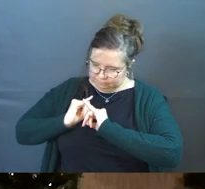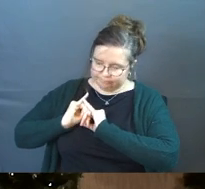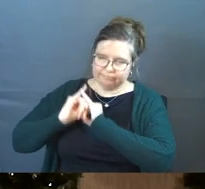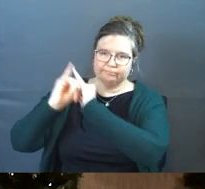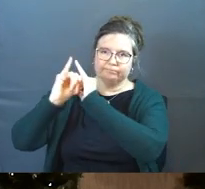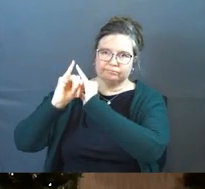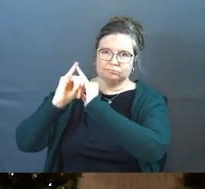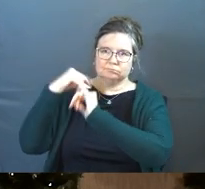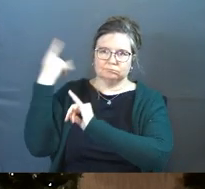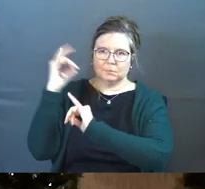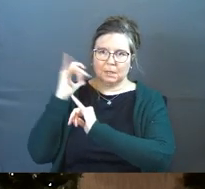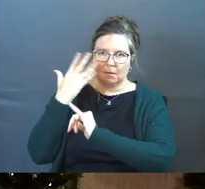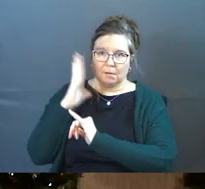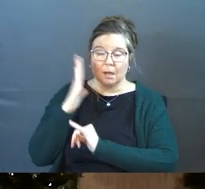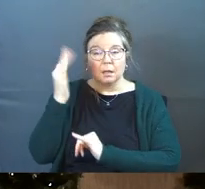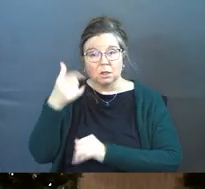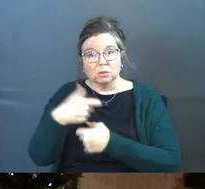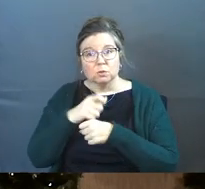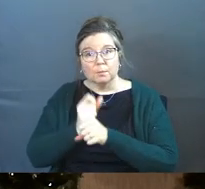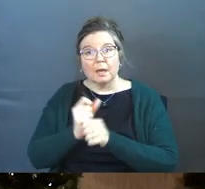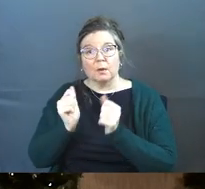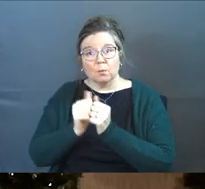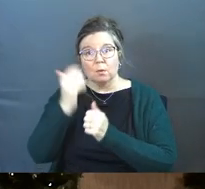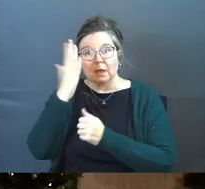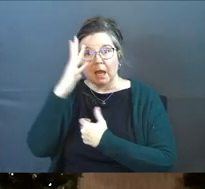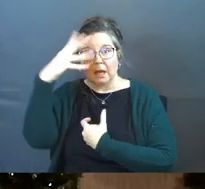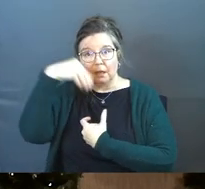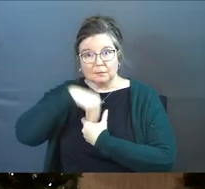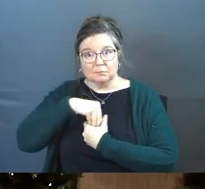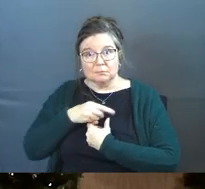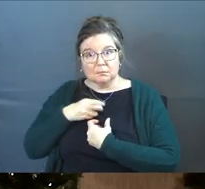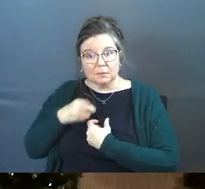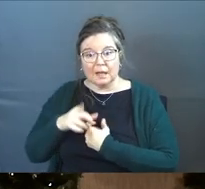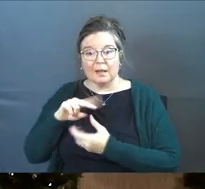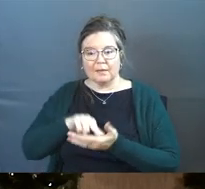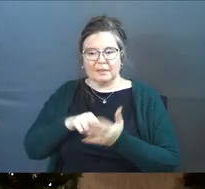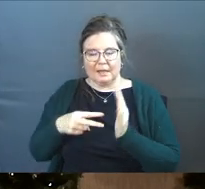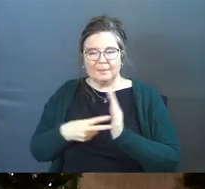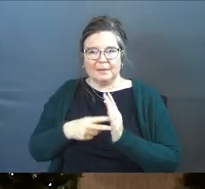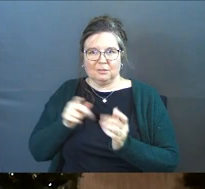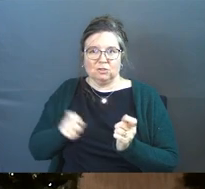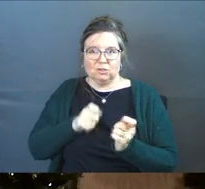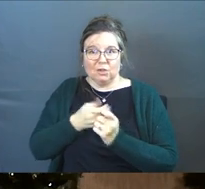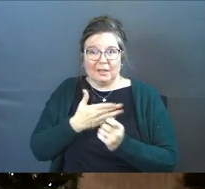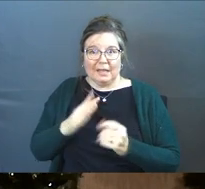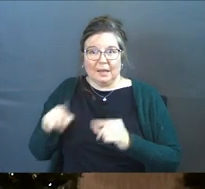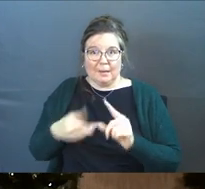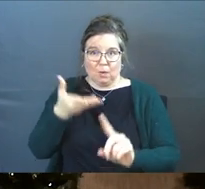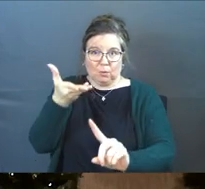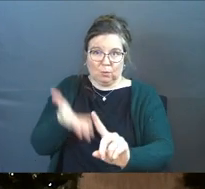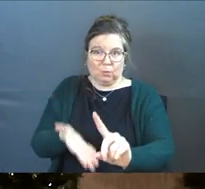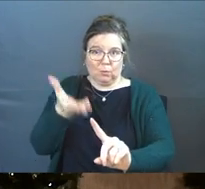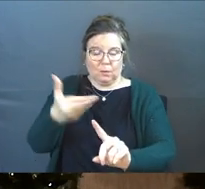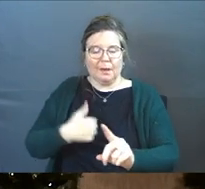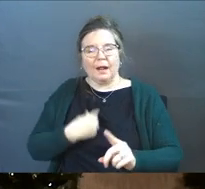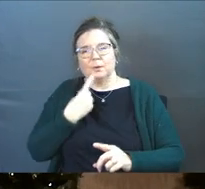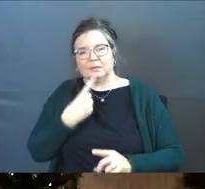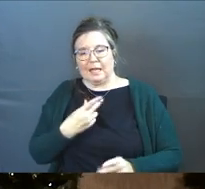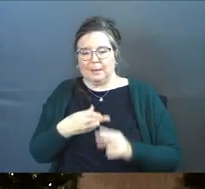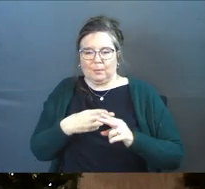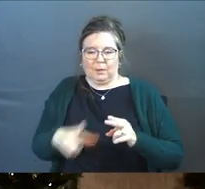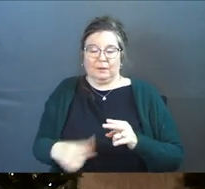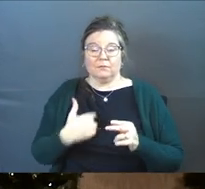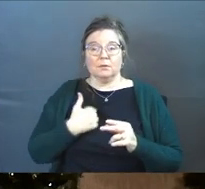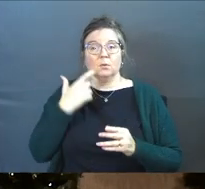the image of God. And because you've been made in the image of God, that means certain things about you. And I'll just say